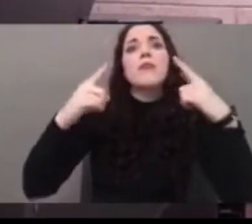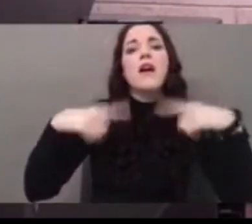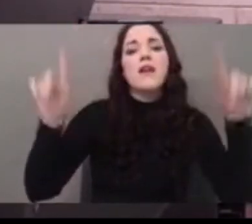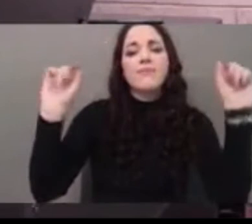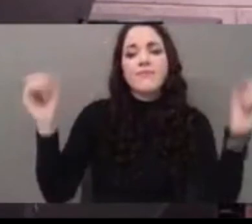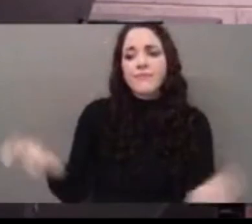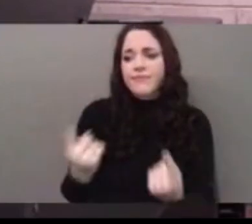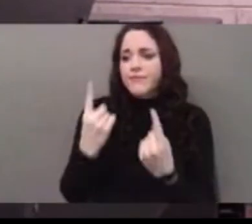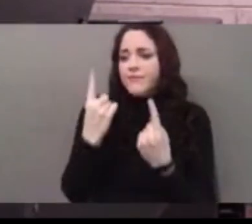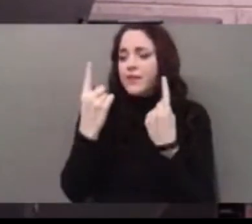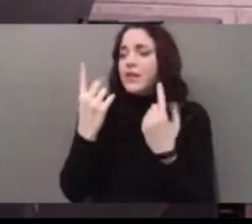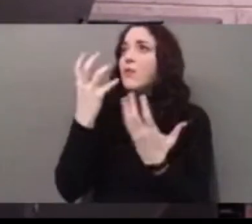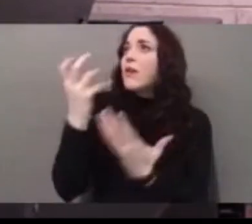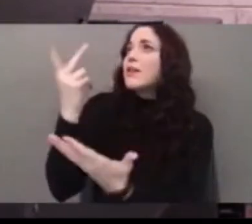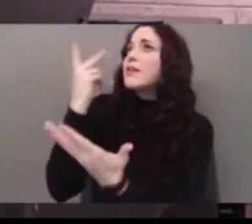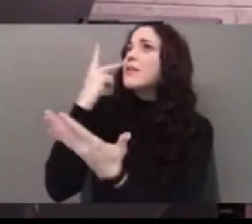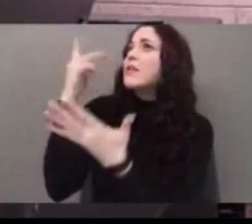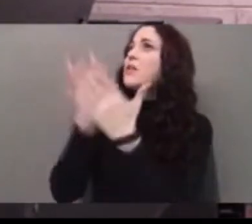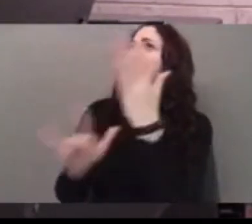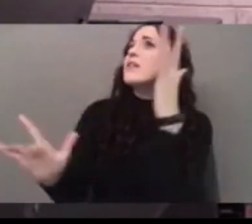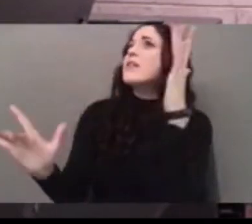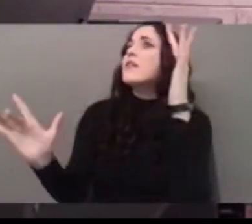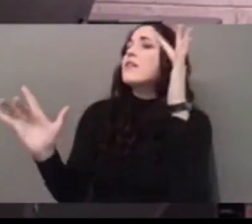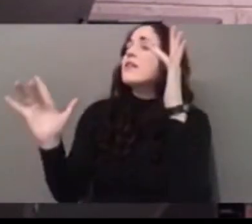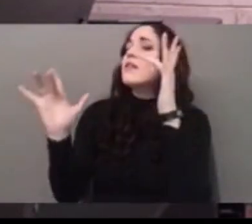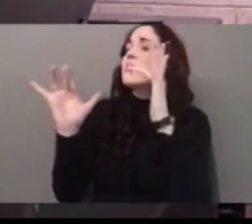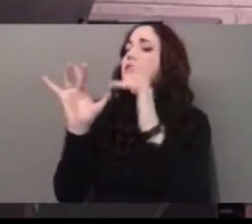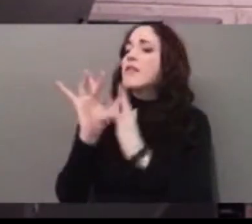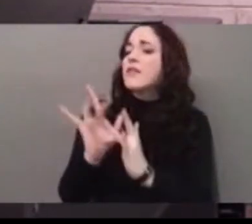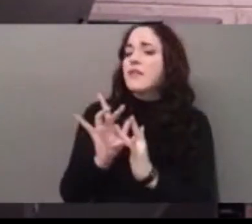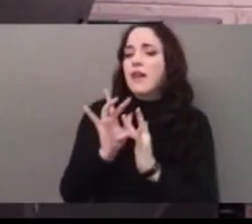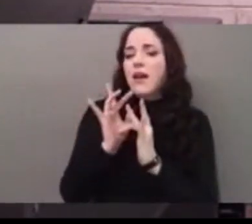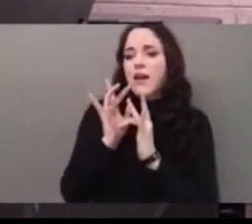want to see Jesus.